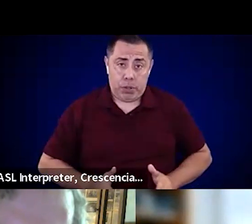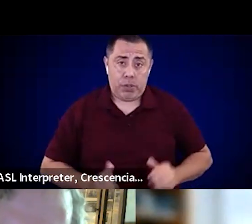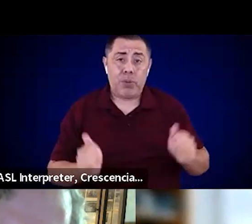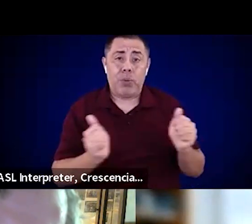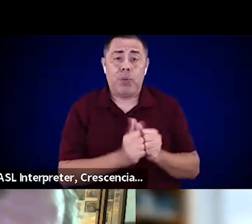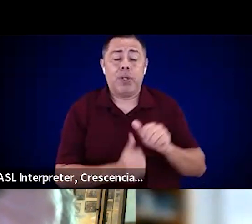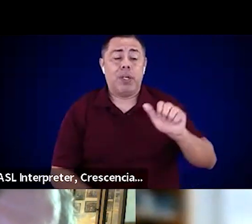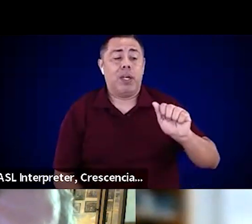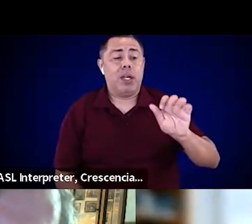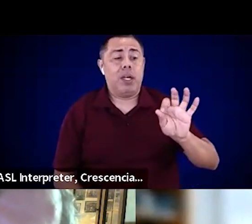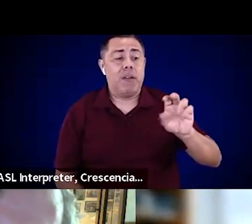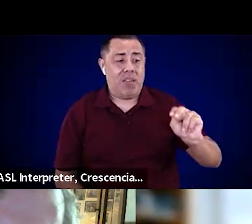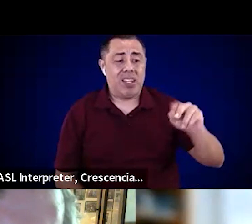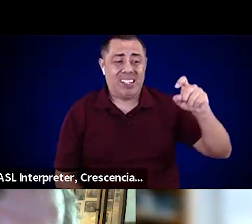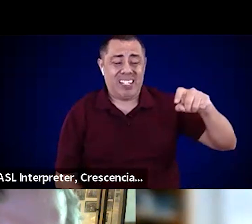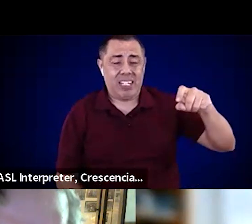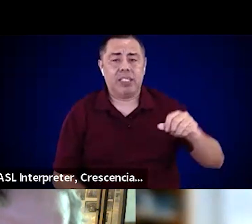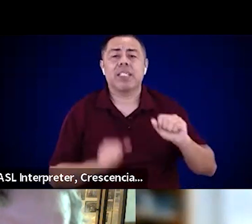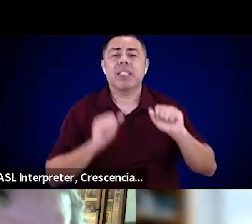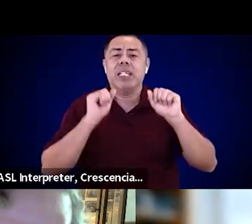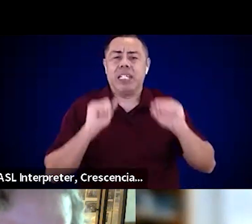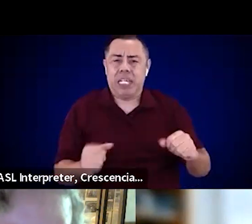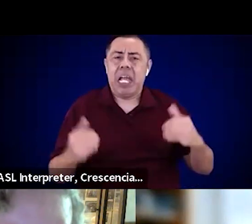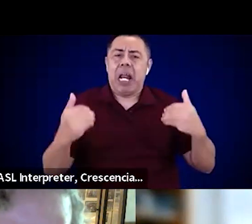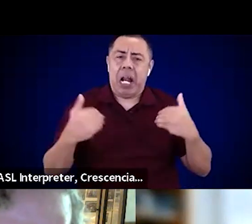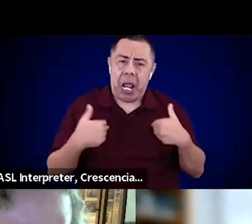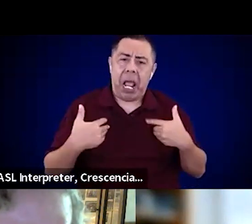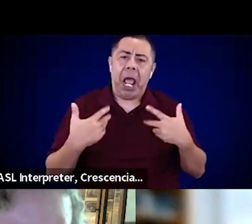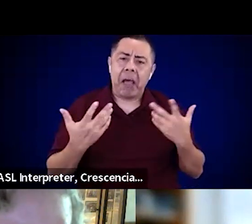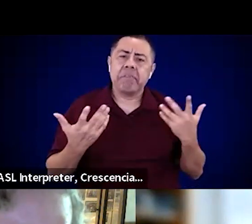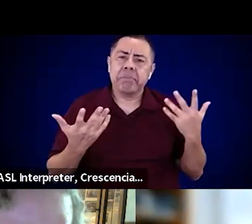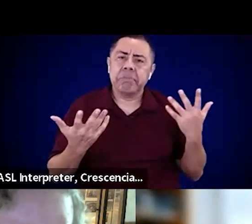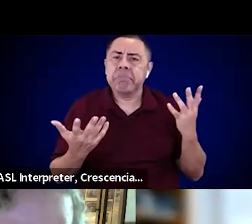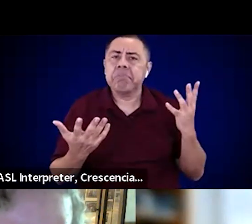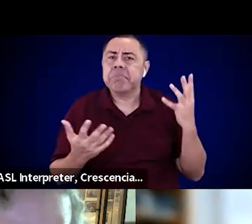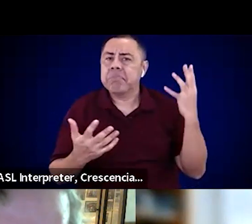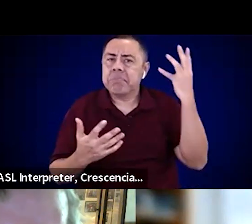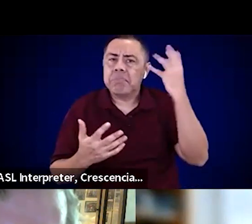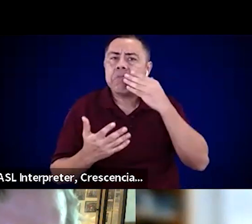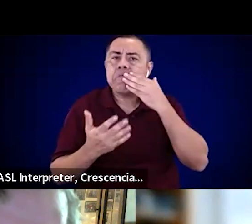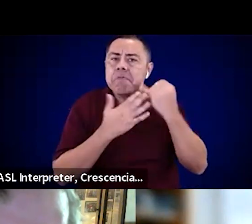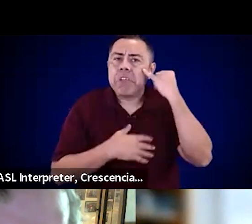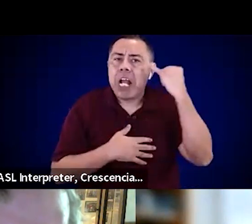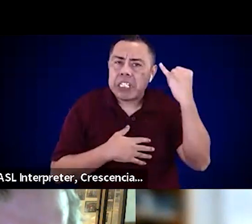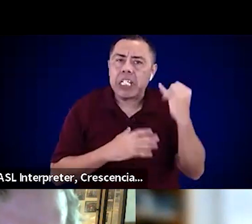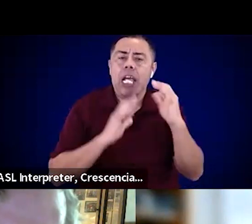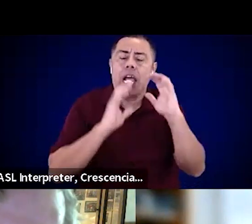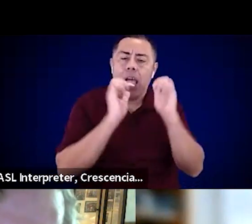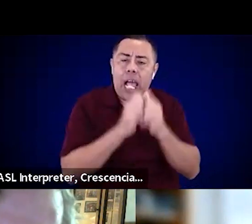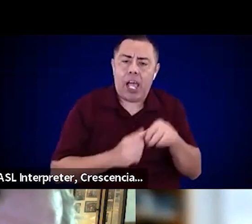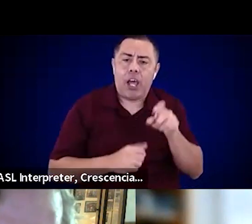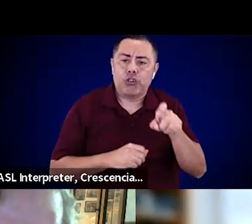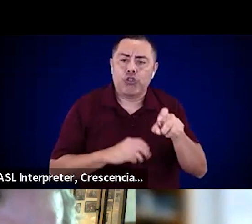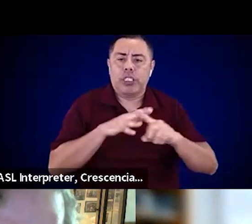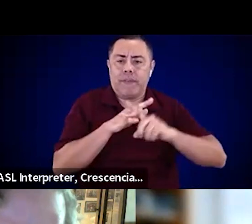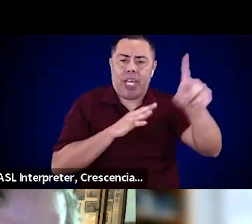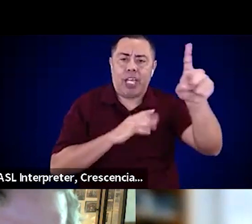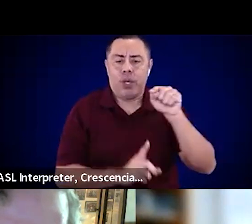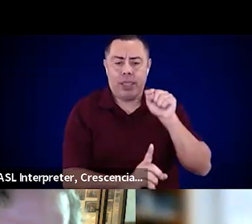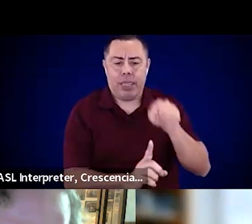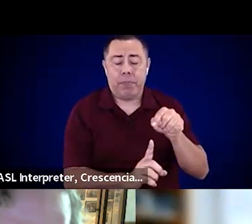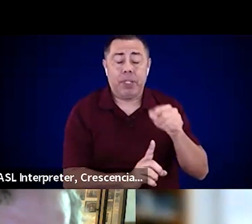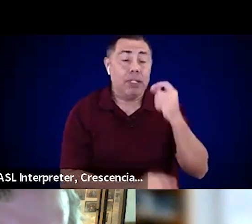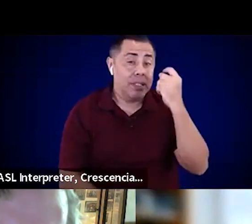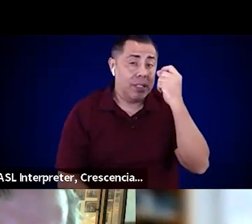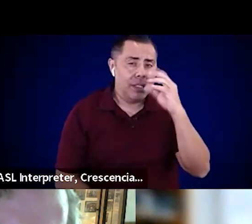have a general idea of how he or she will be evacuated. Obviously, you know, no system is going to be